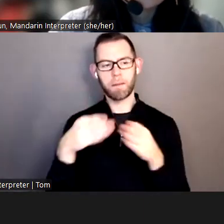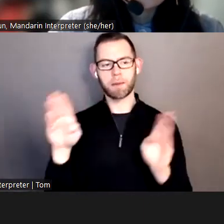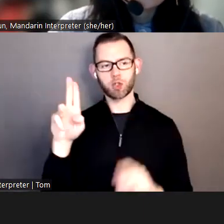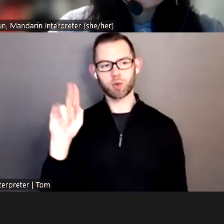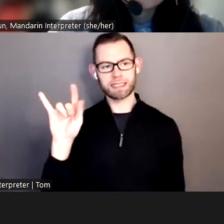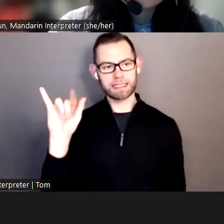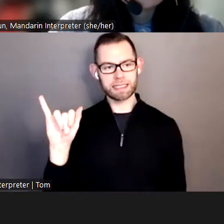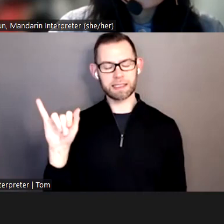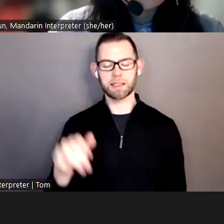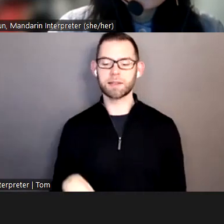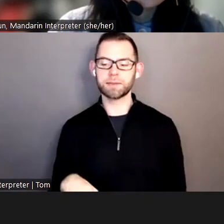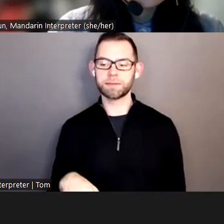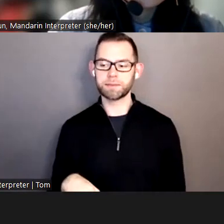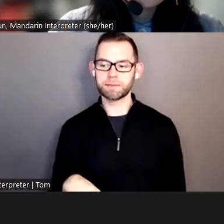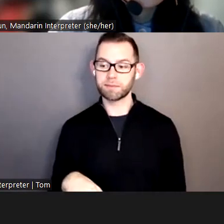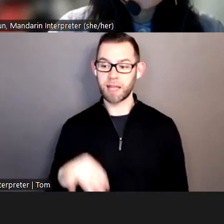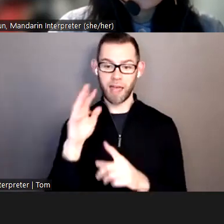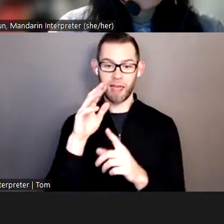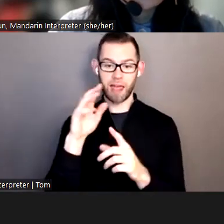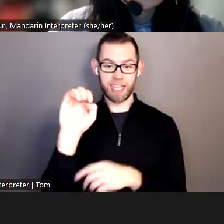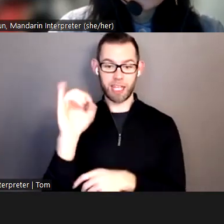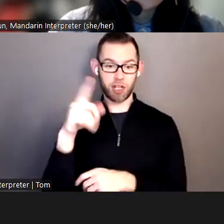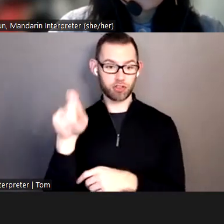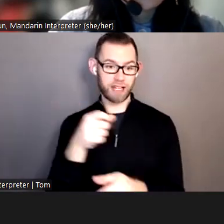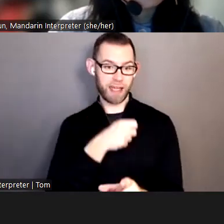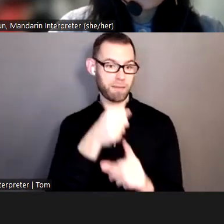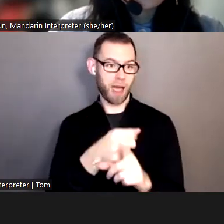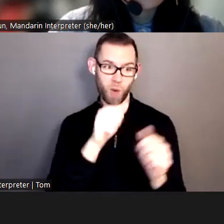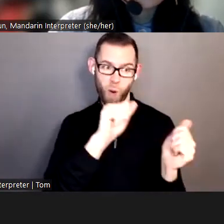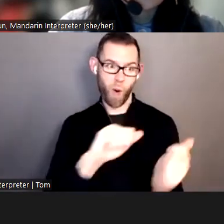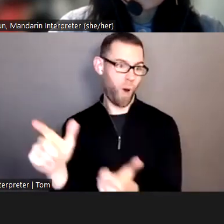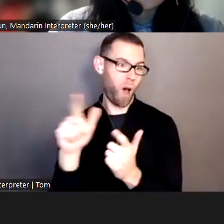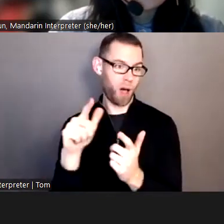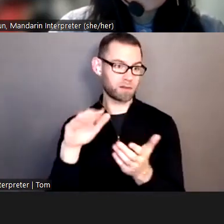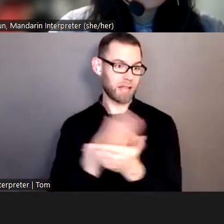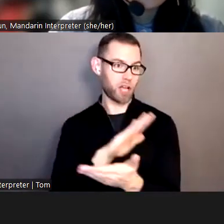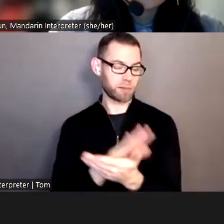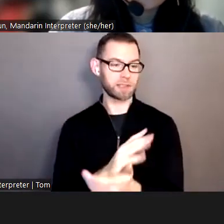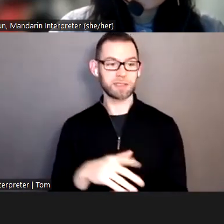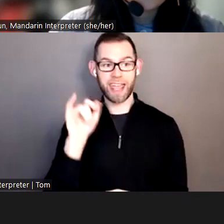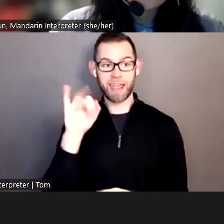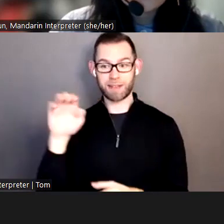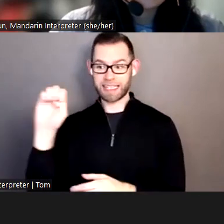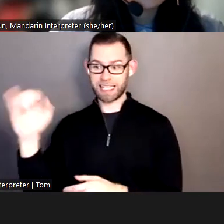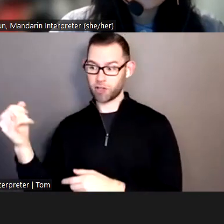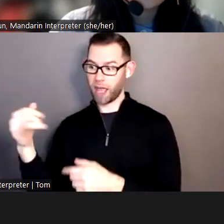of the DPU decision making documents where environmental justice populations are impacted.